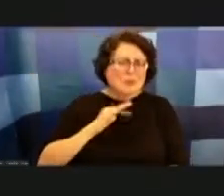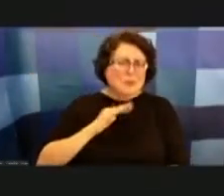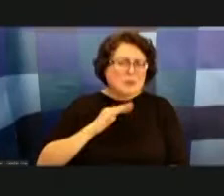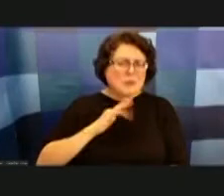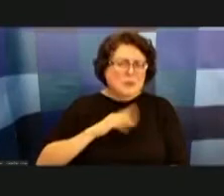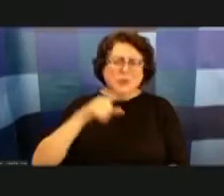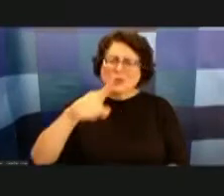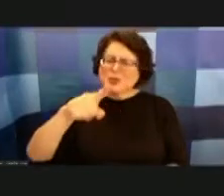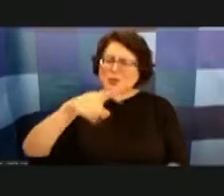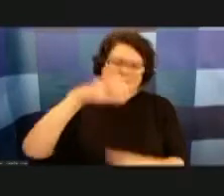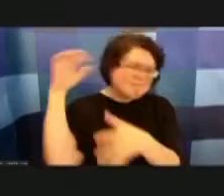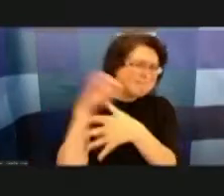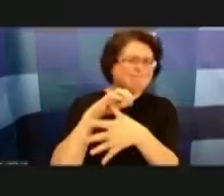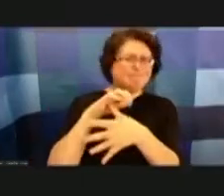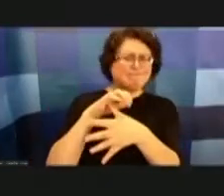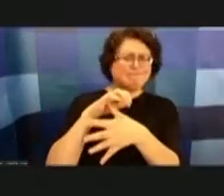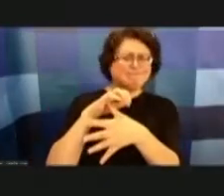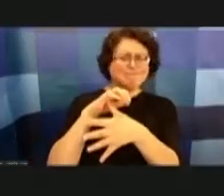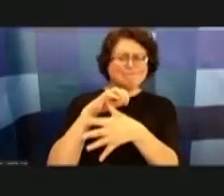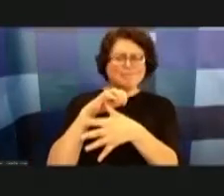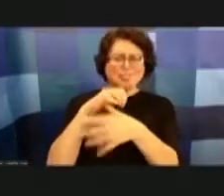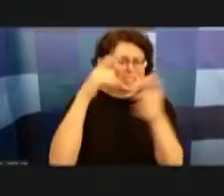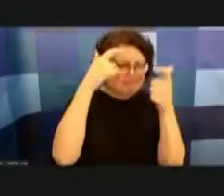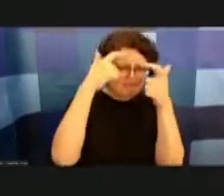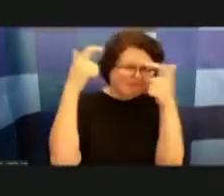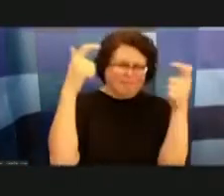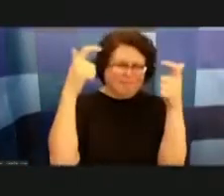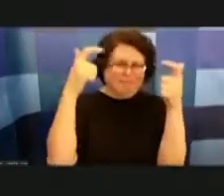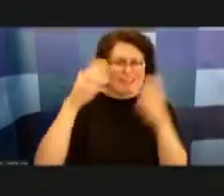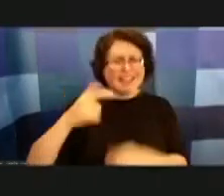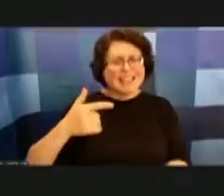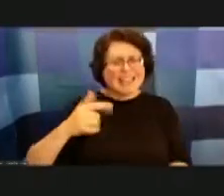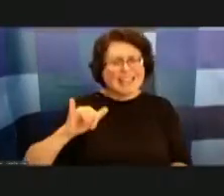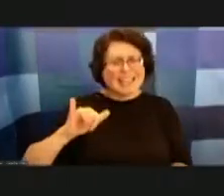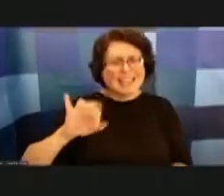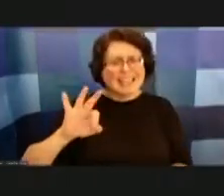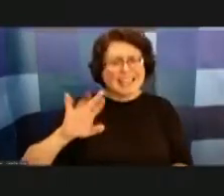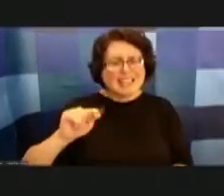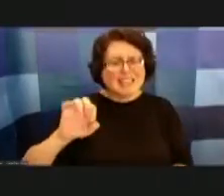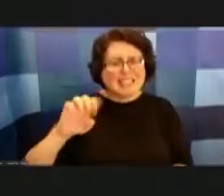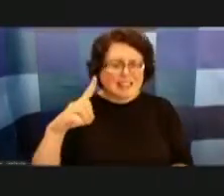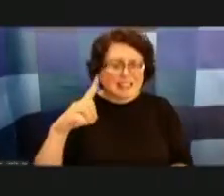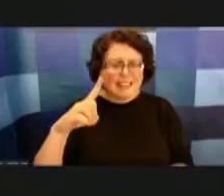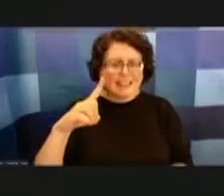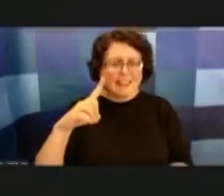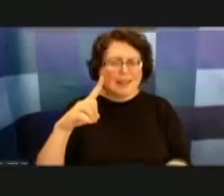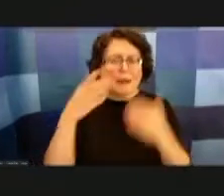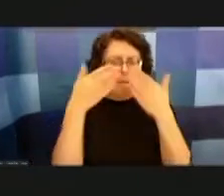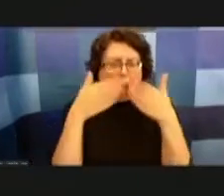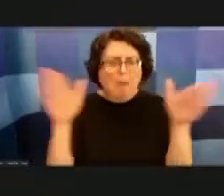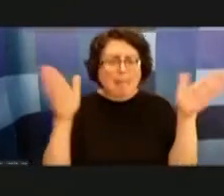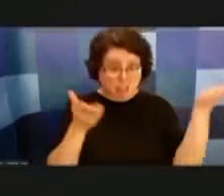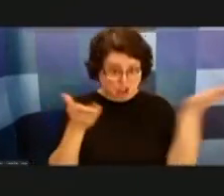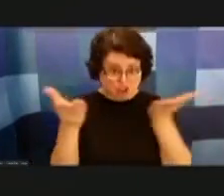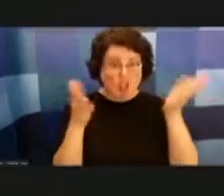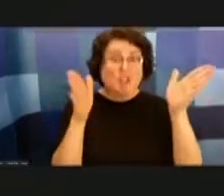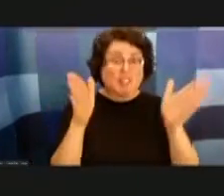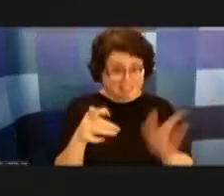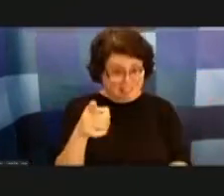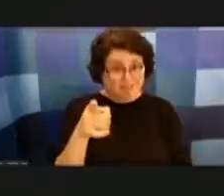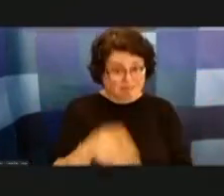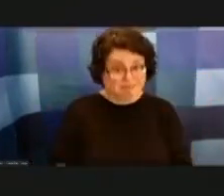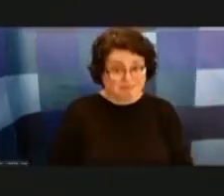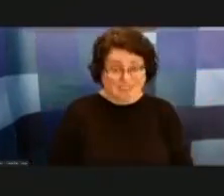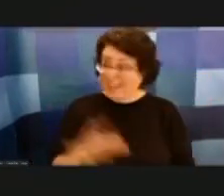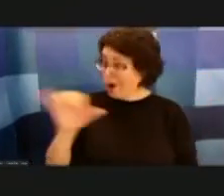gifted committed public servant um um and then second of all i will say very publicly that